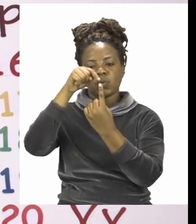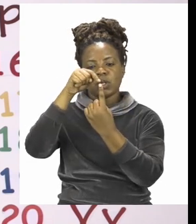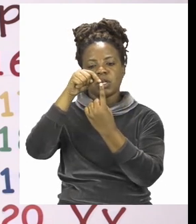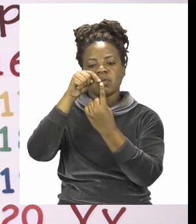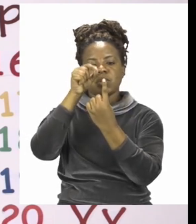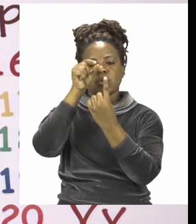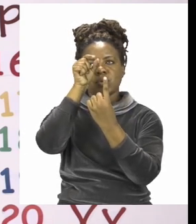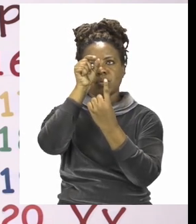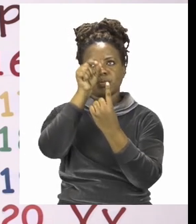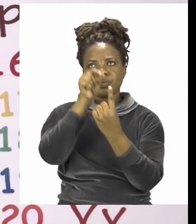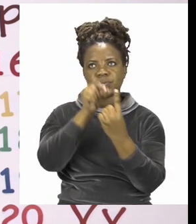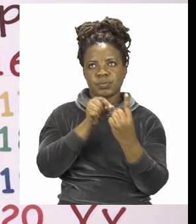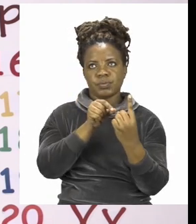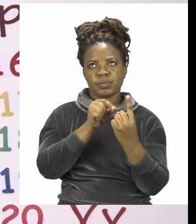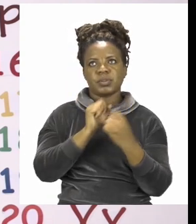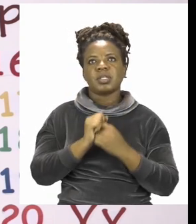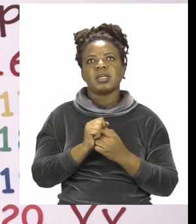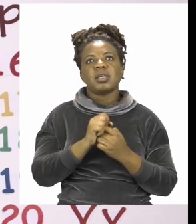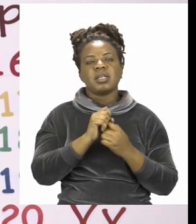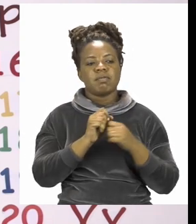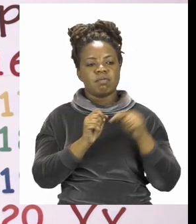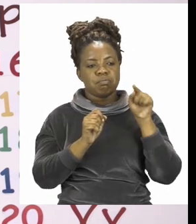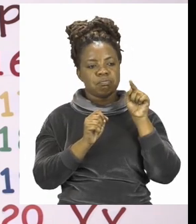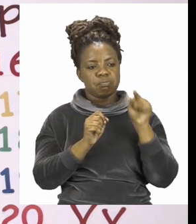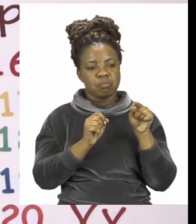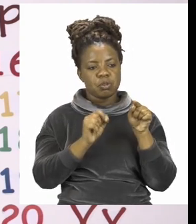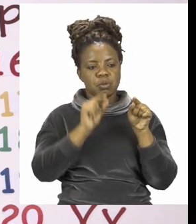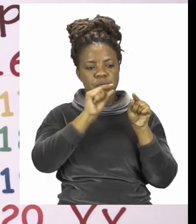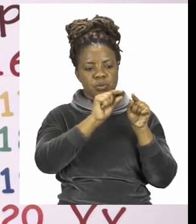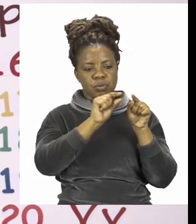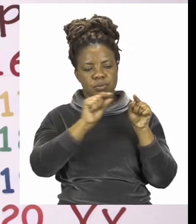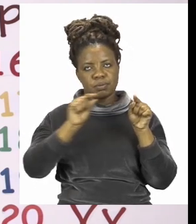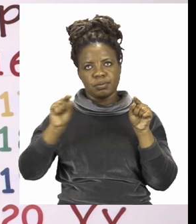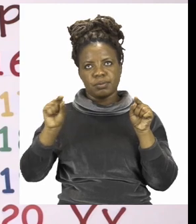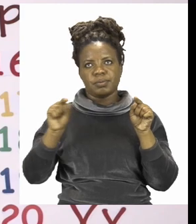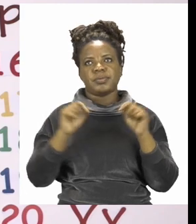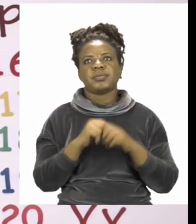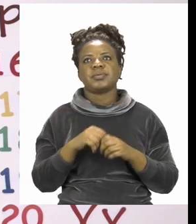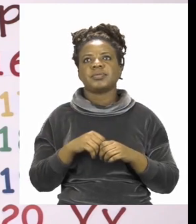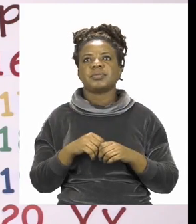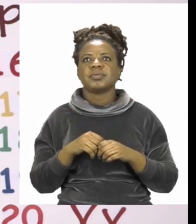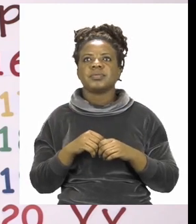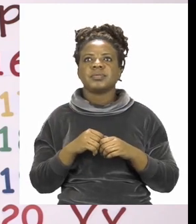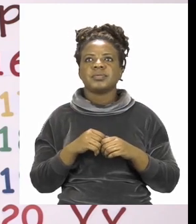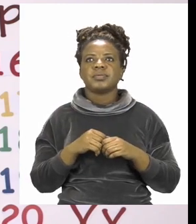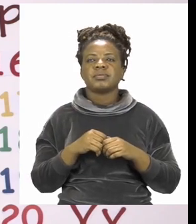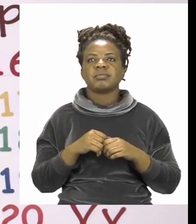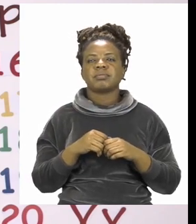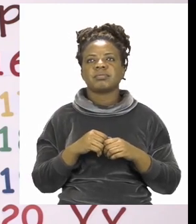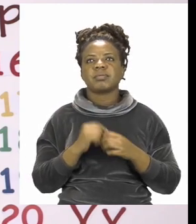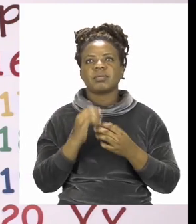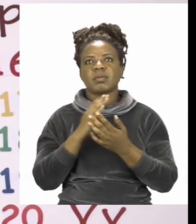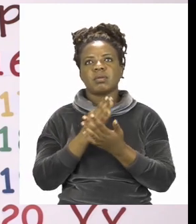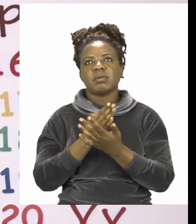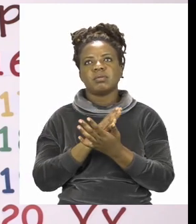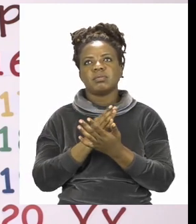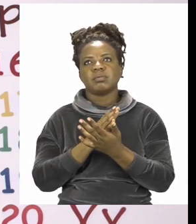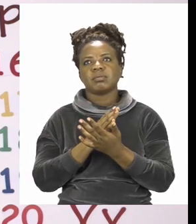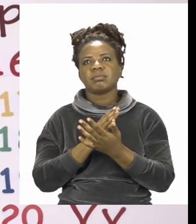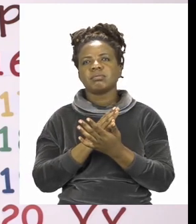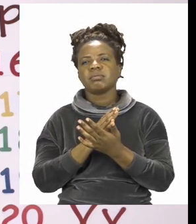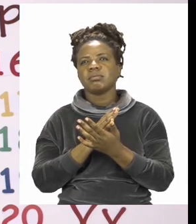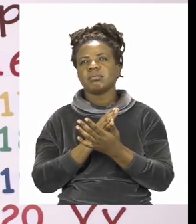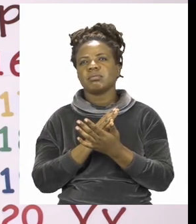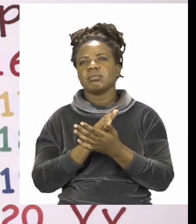side to tell you to write going across. We have some of our words that have O here that we're going to use to fill